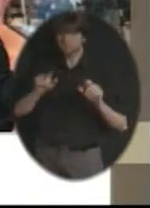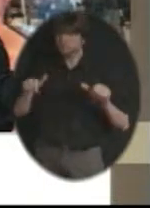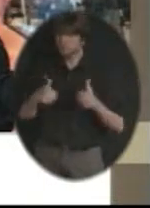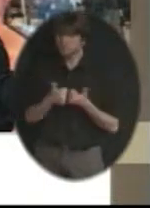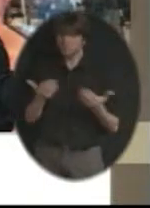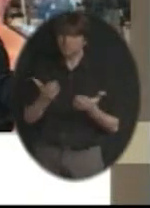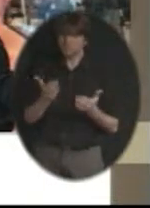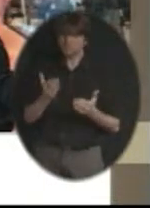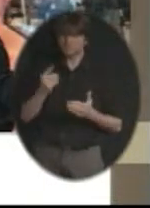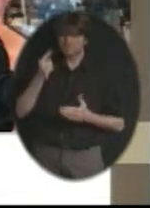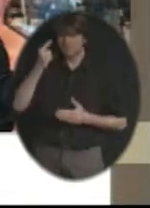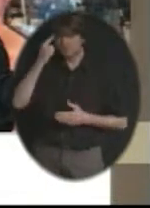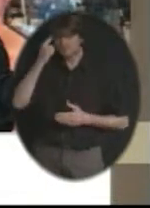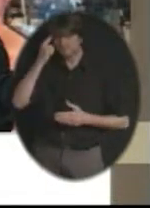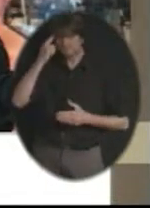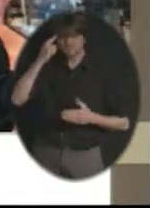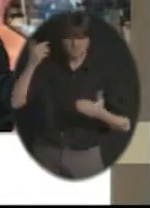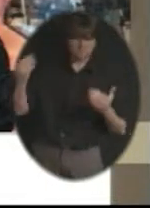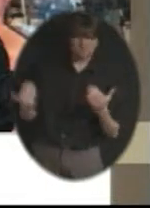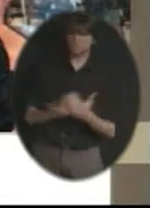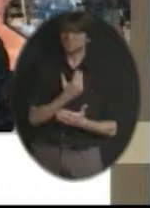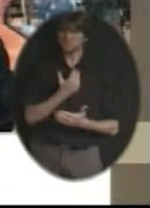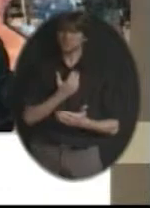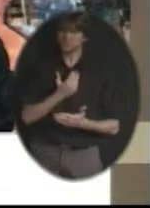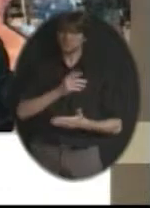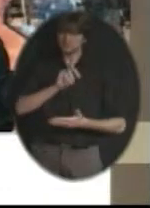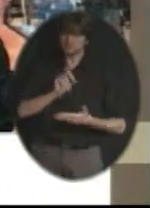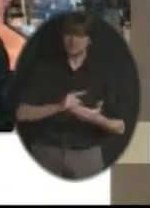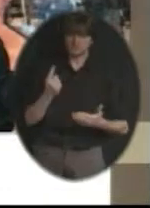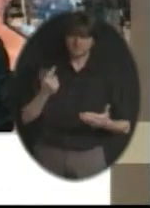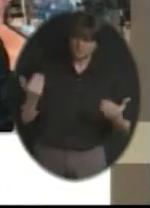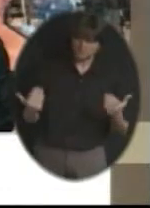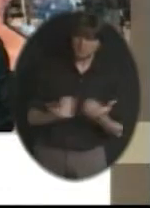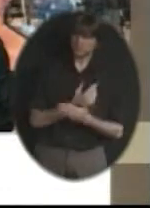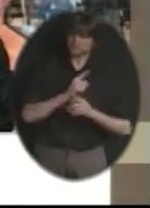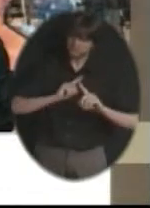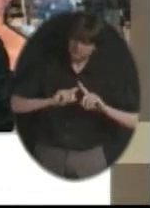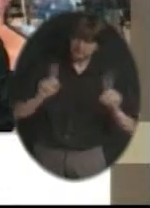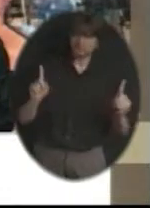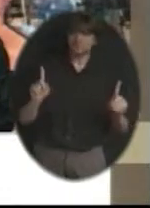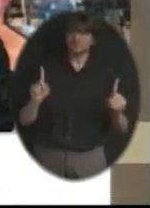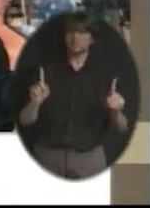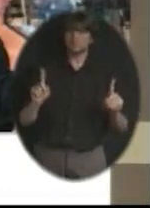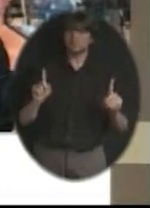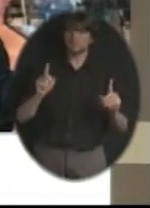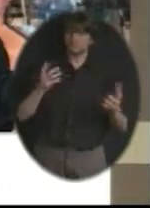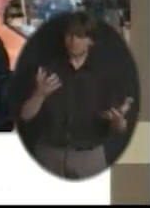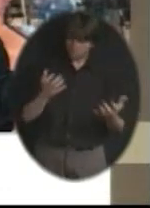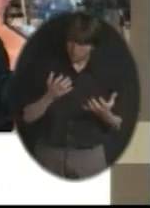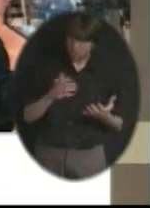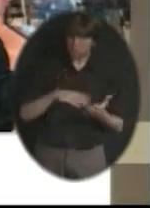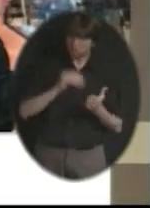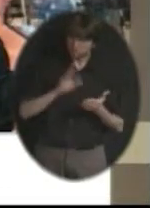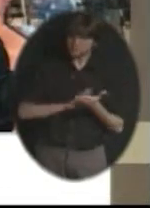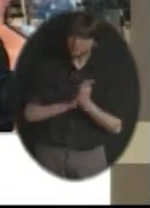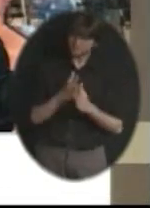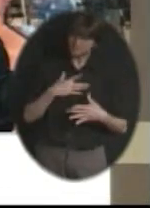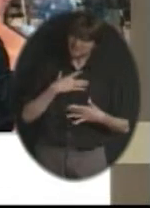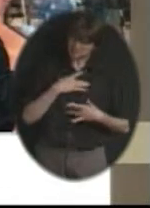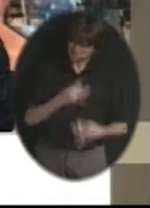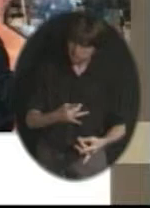We were challenged to definitely engage high student interest. Again, look at best practices,